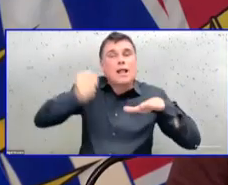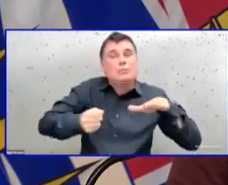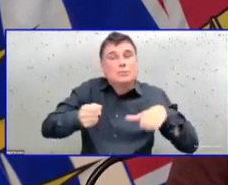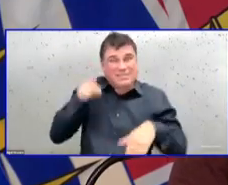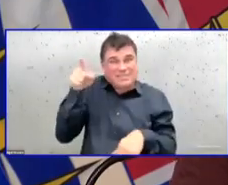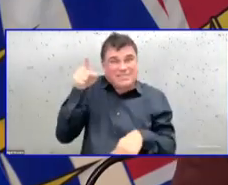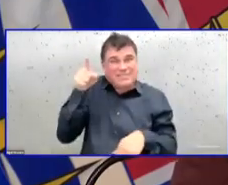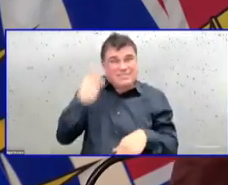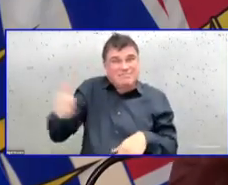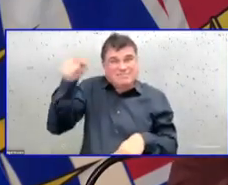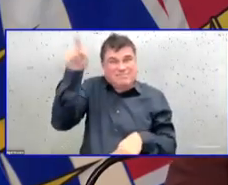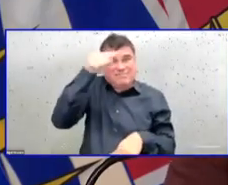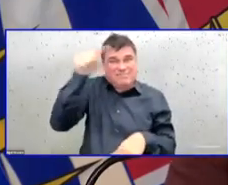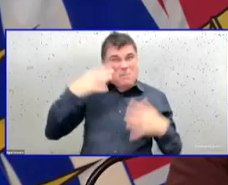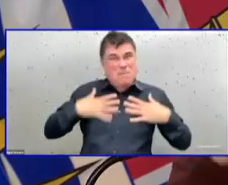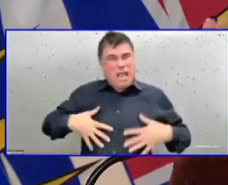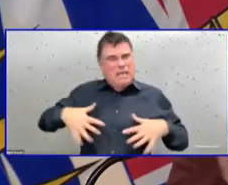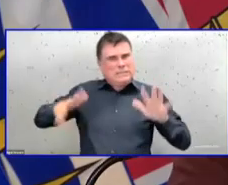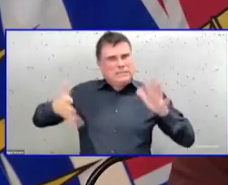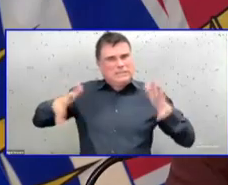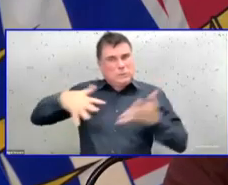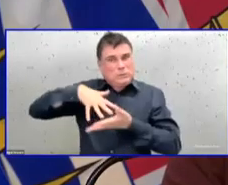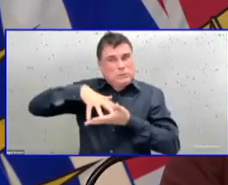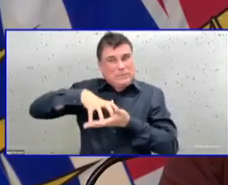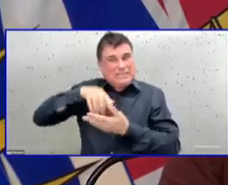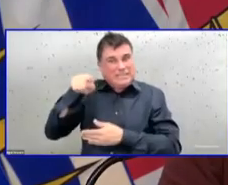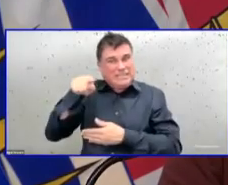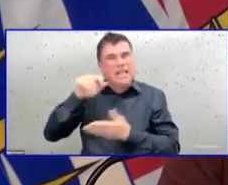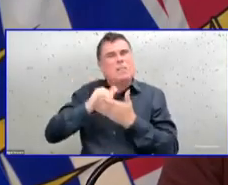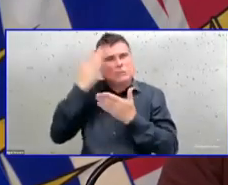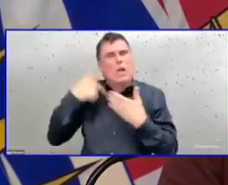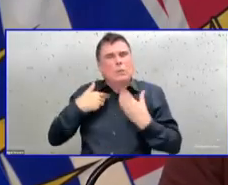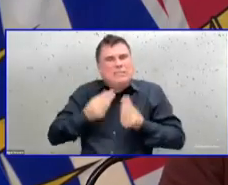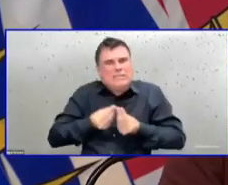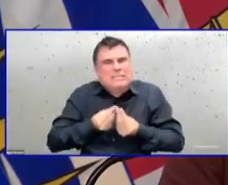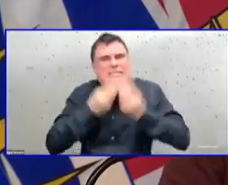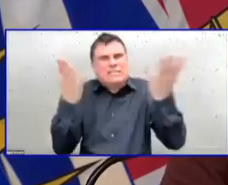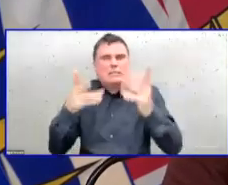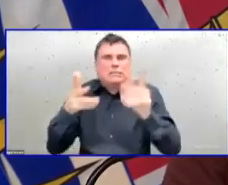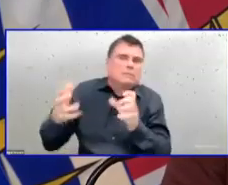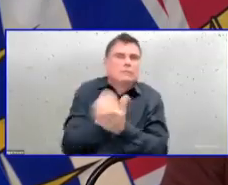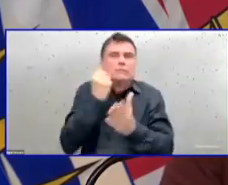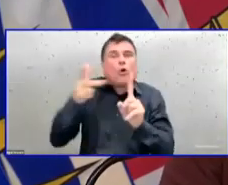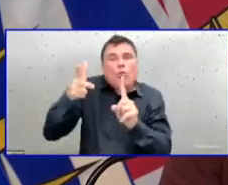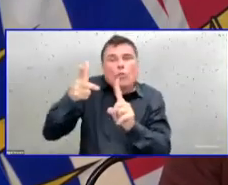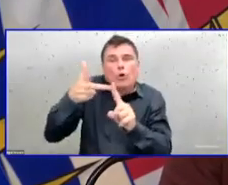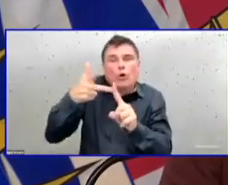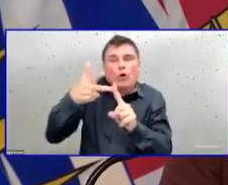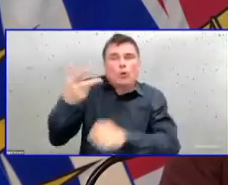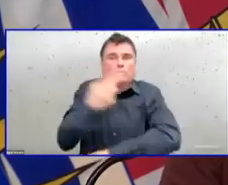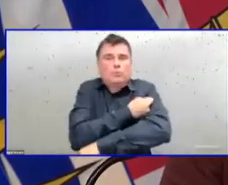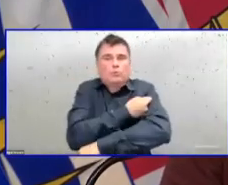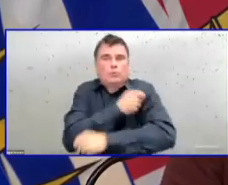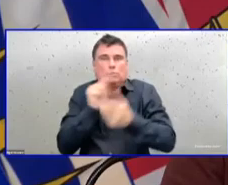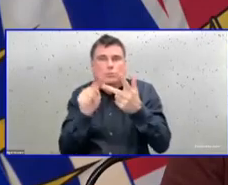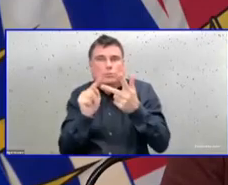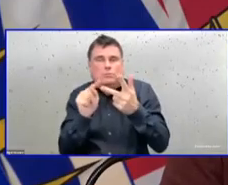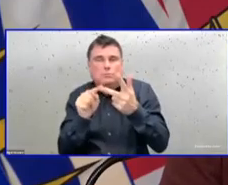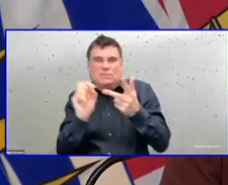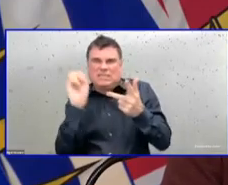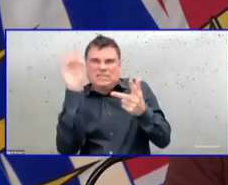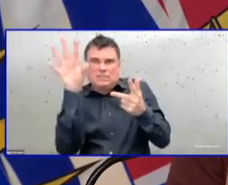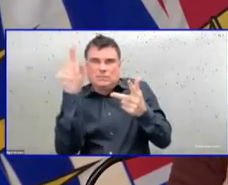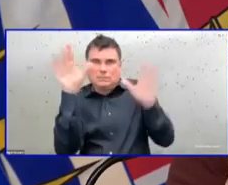so quickly right now. And we know that we'll get to booster doses. We've managed all of our long-term care,